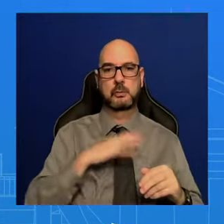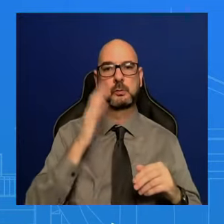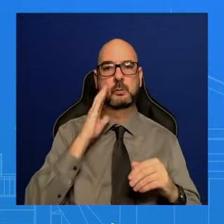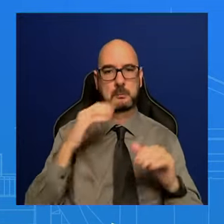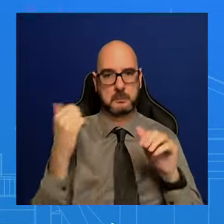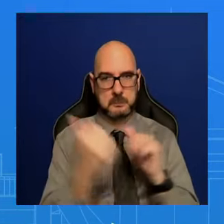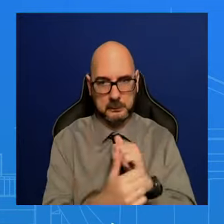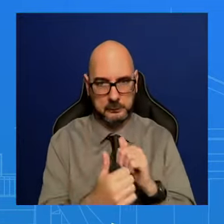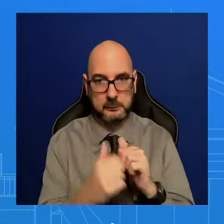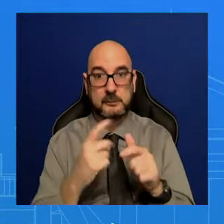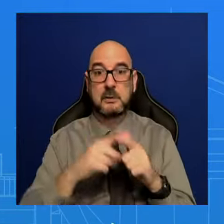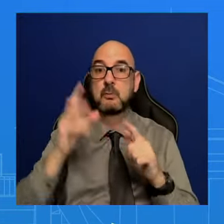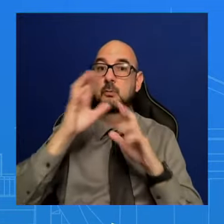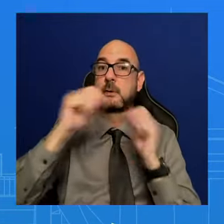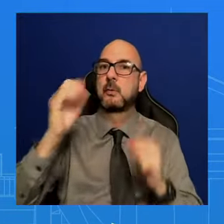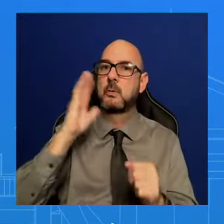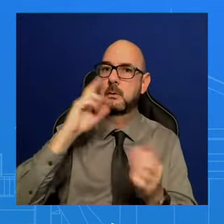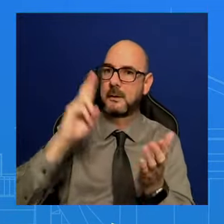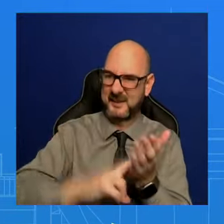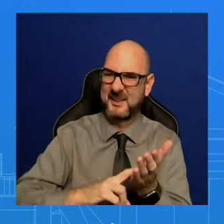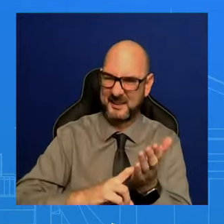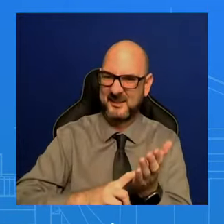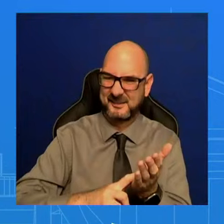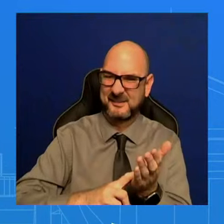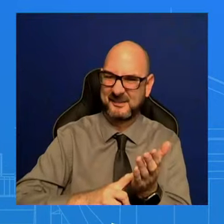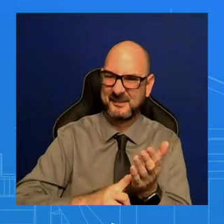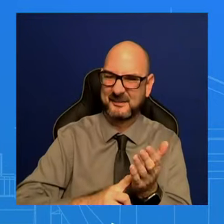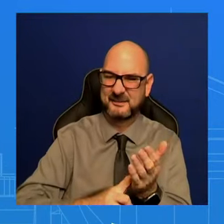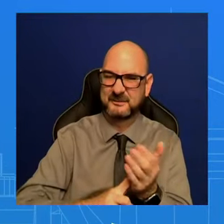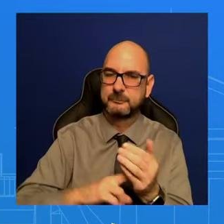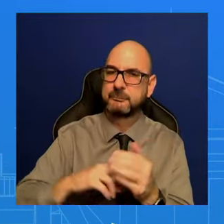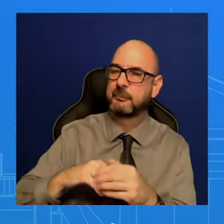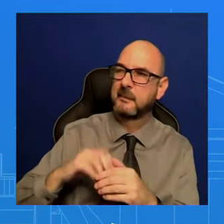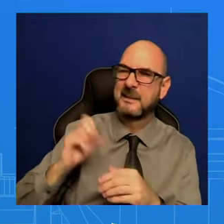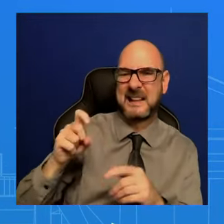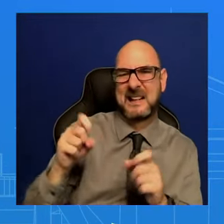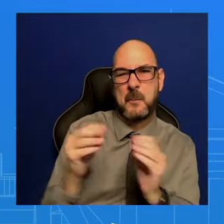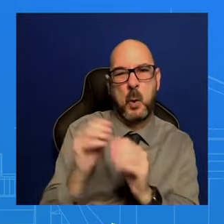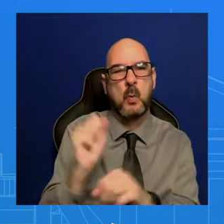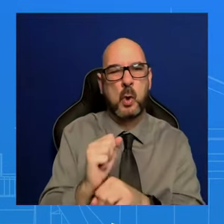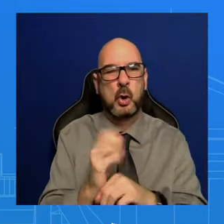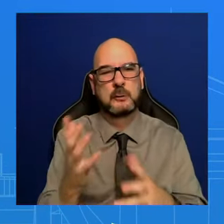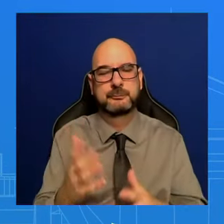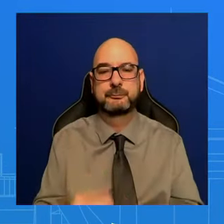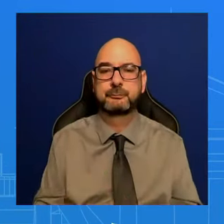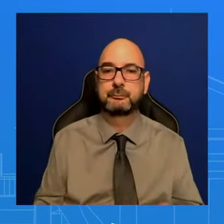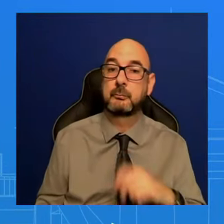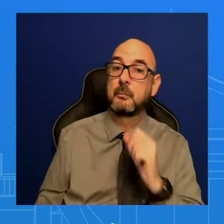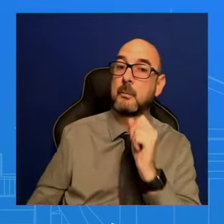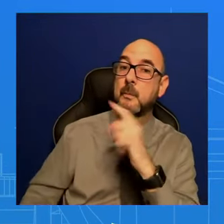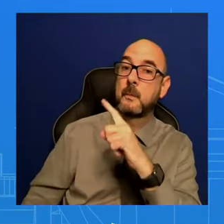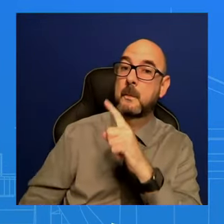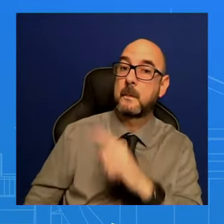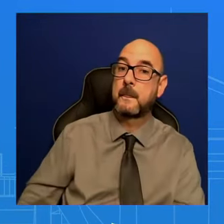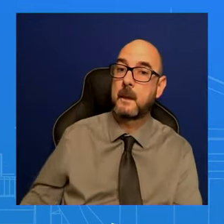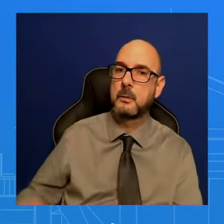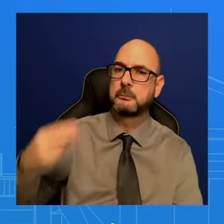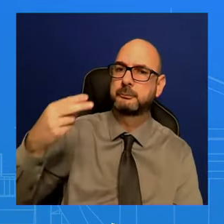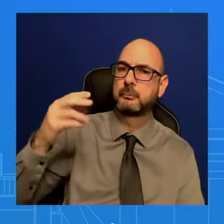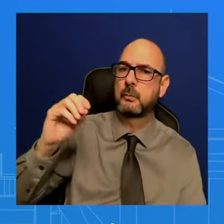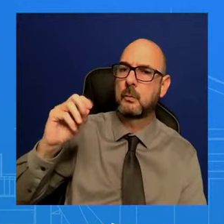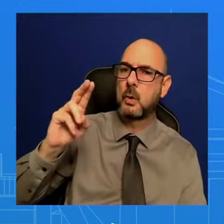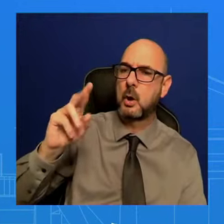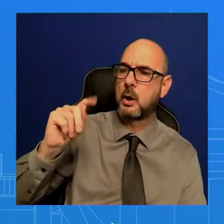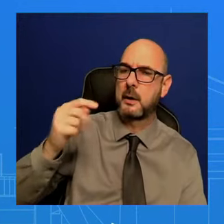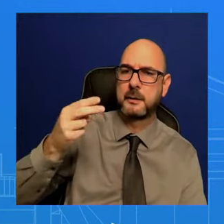to continue to work on it, obviously. One more on the Houthi attack. Can you say if the U.S. is readjusting its military